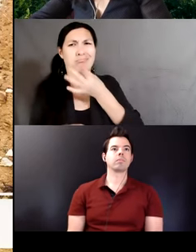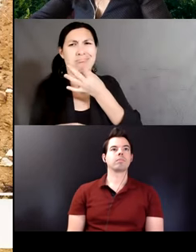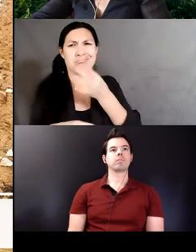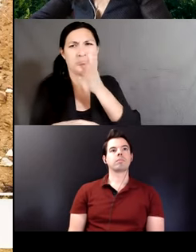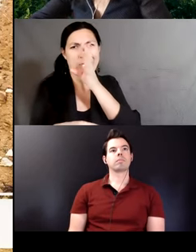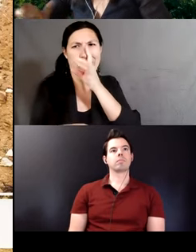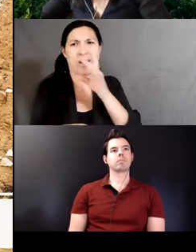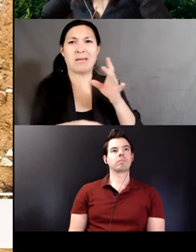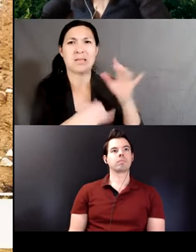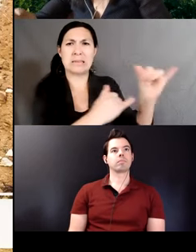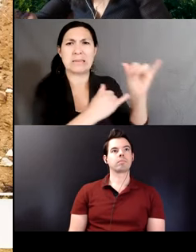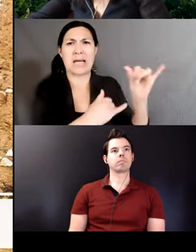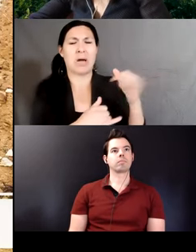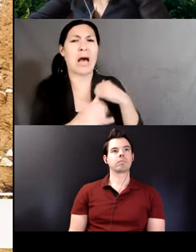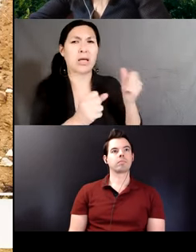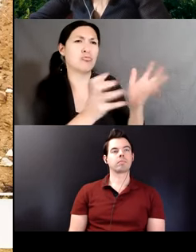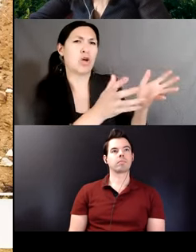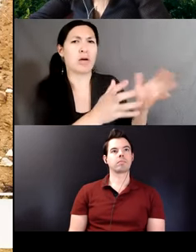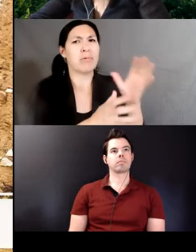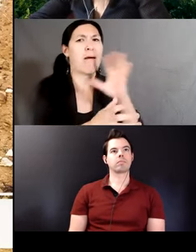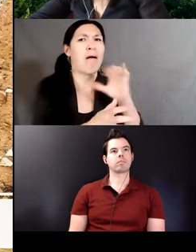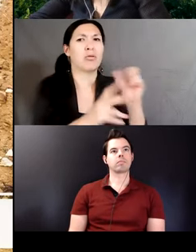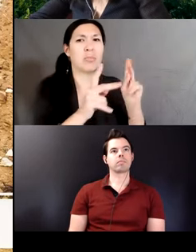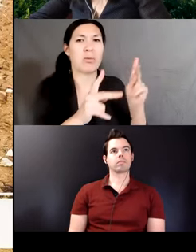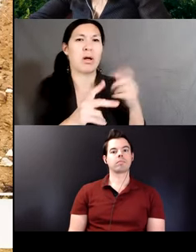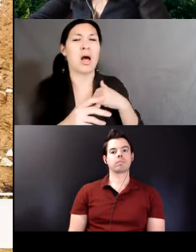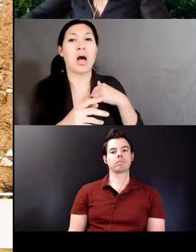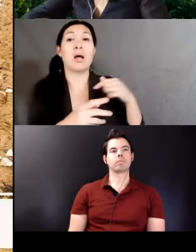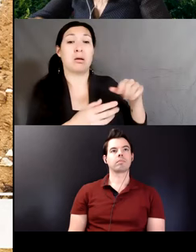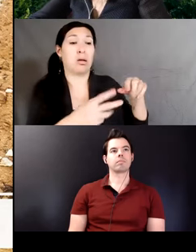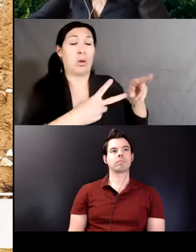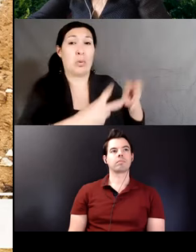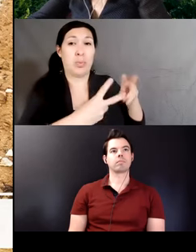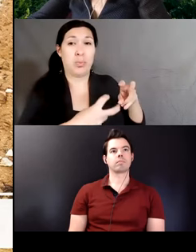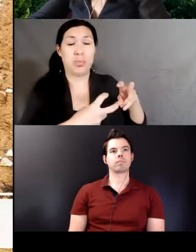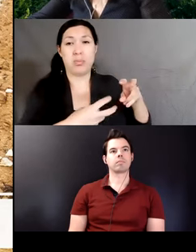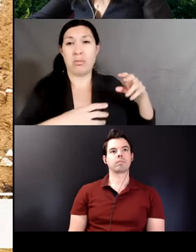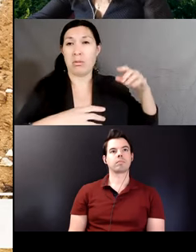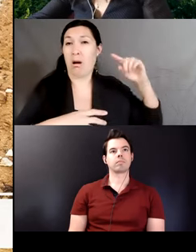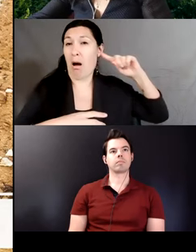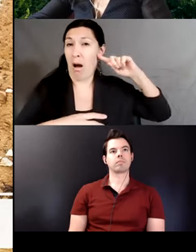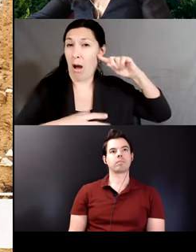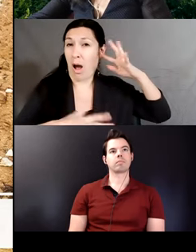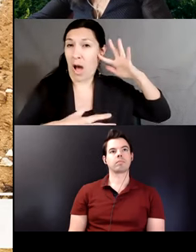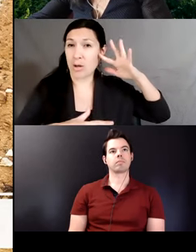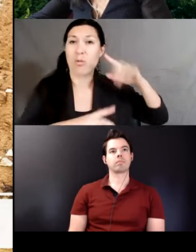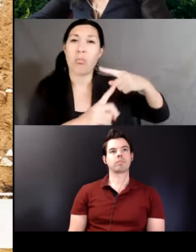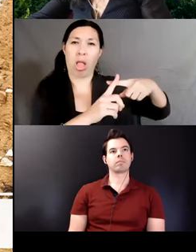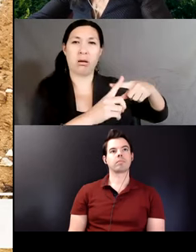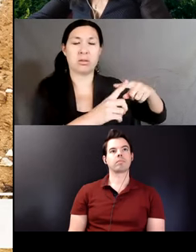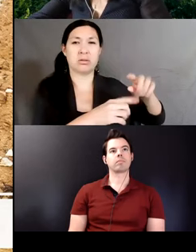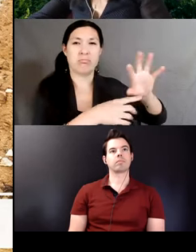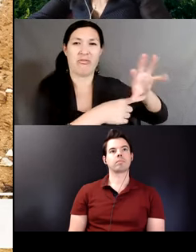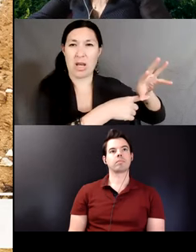I speak in Quechua with elders and I take audio and video recordings of our conversations. My